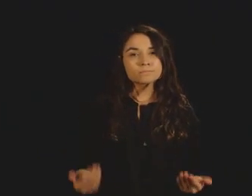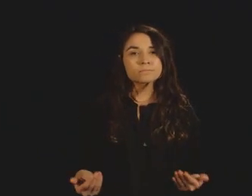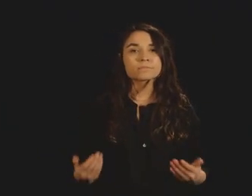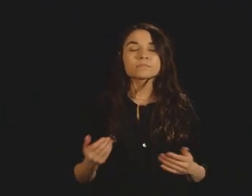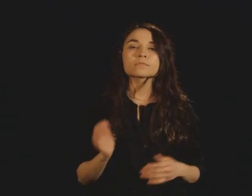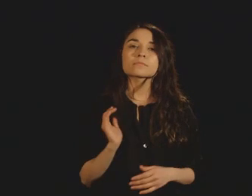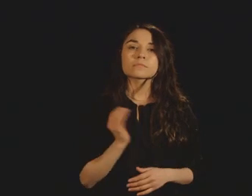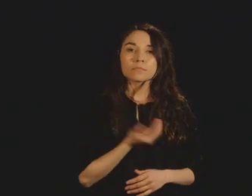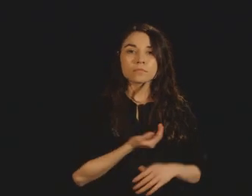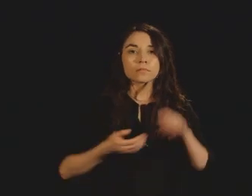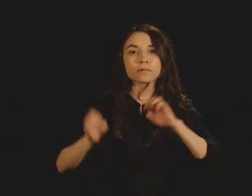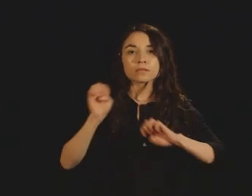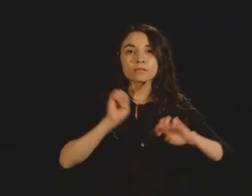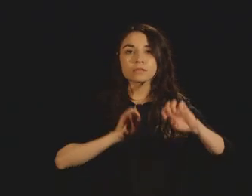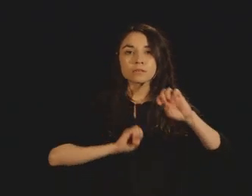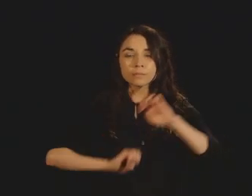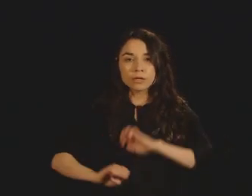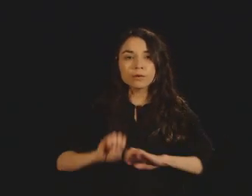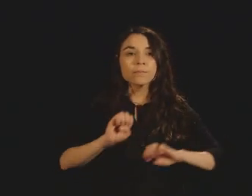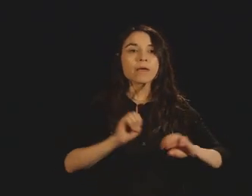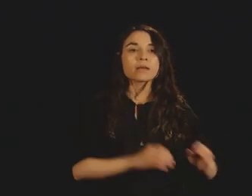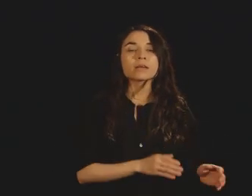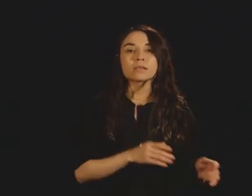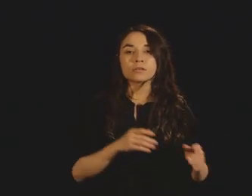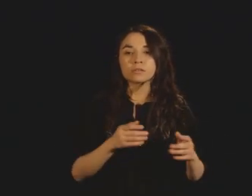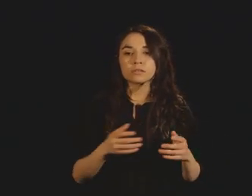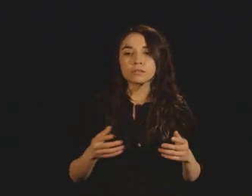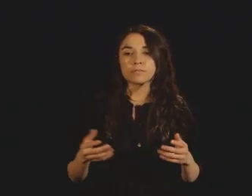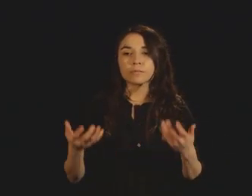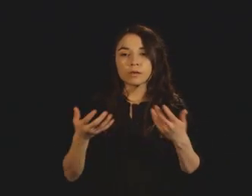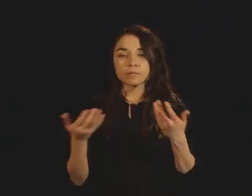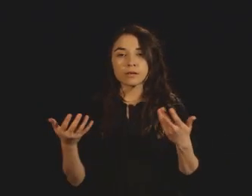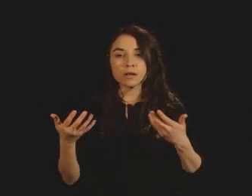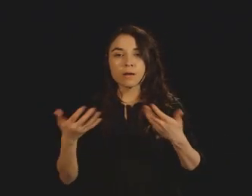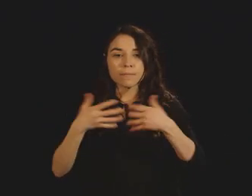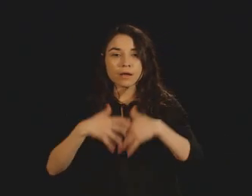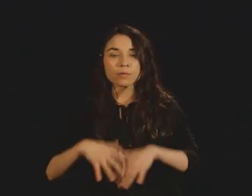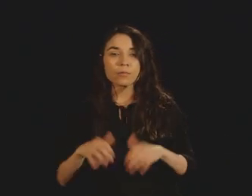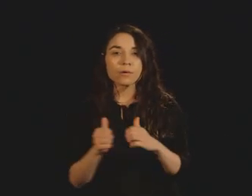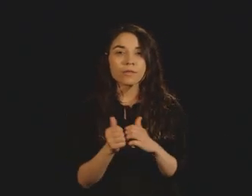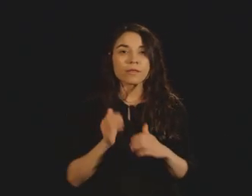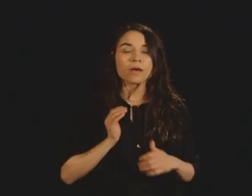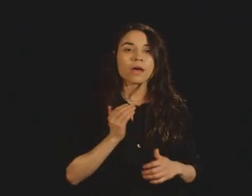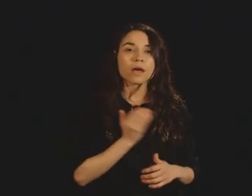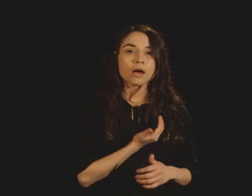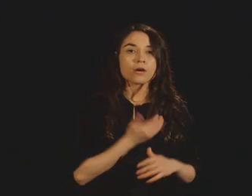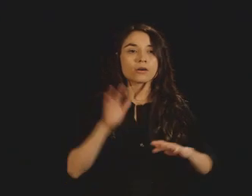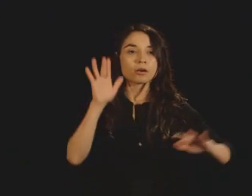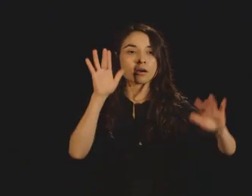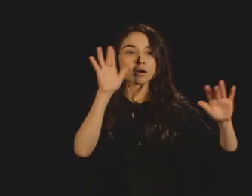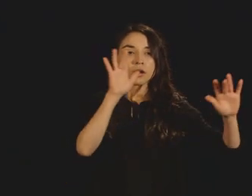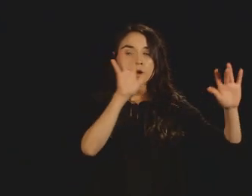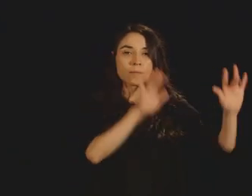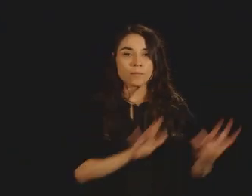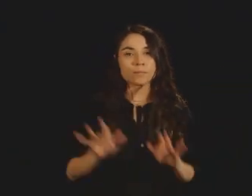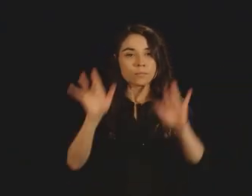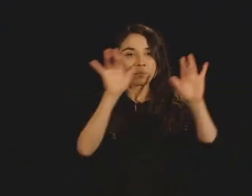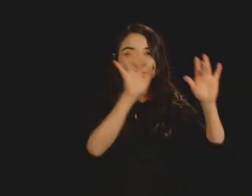So with our experiments and computational work, we figured out the answer. But I'm not going to tell you the answer.